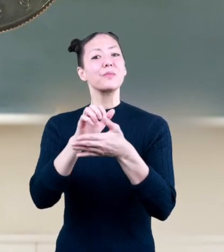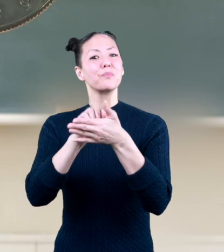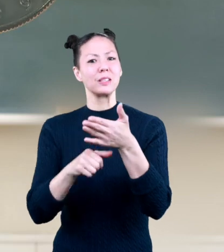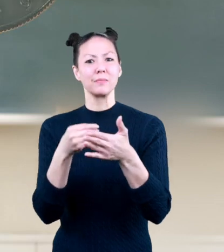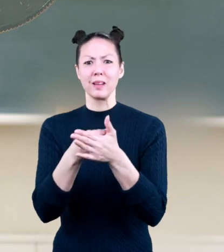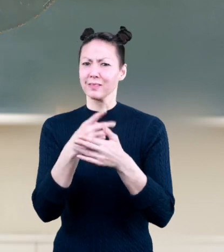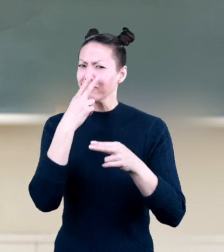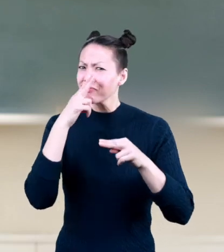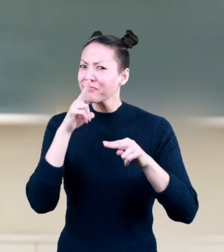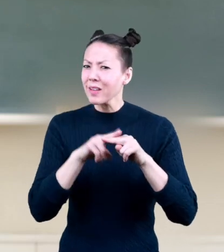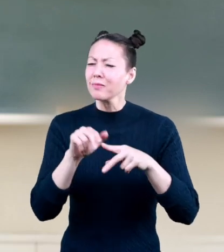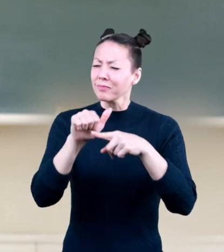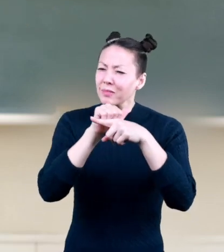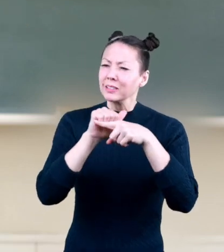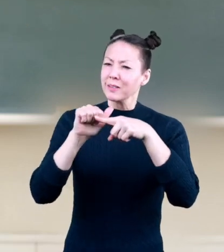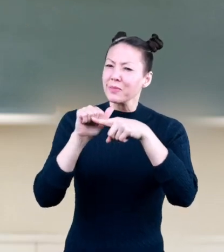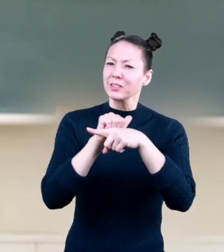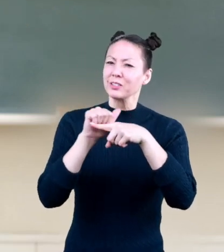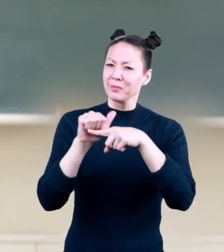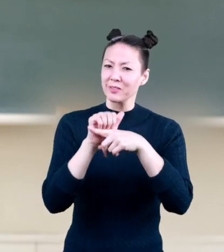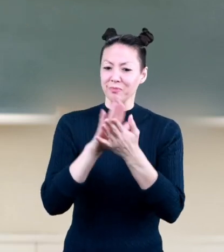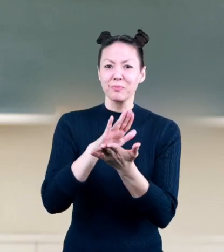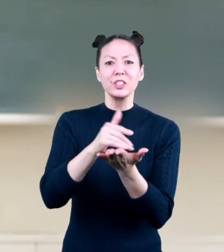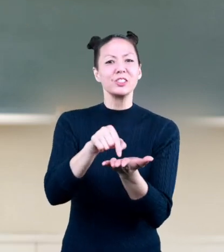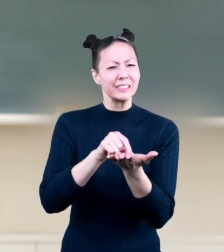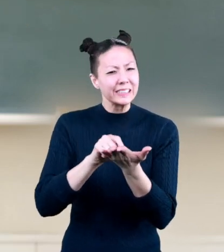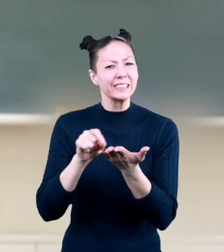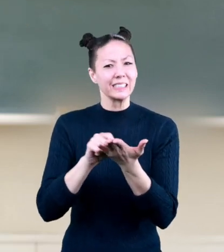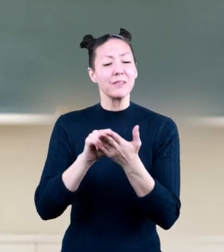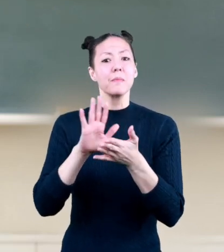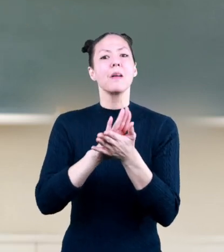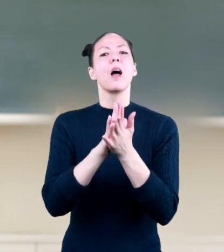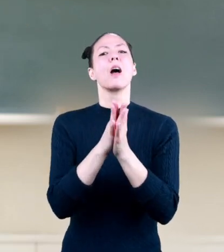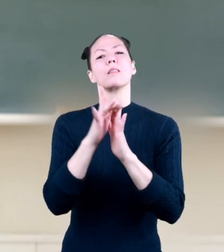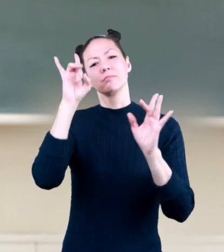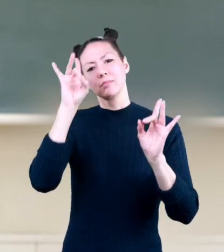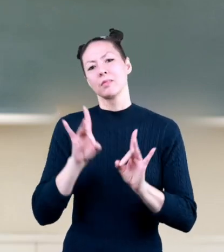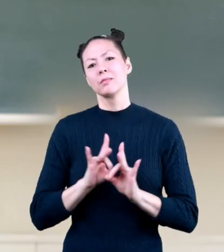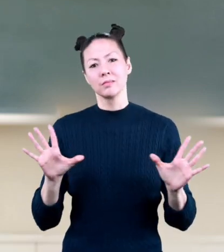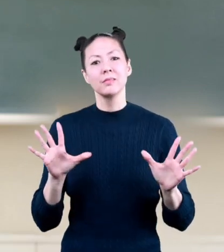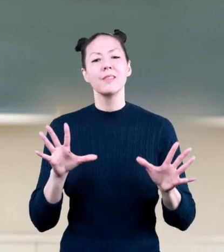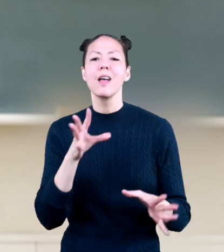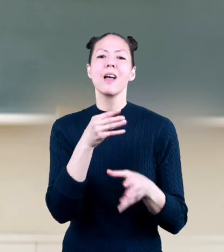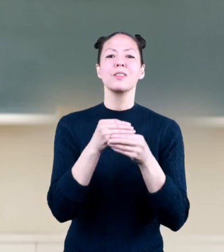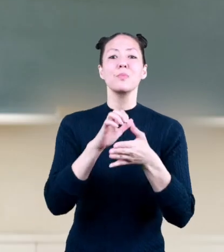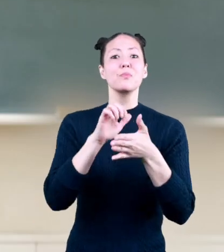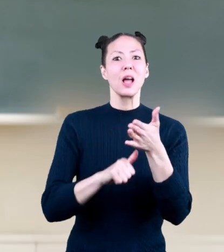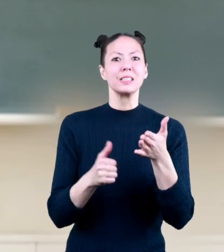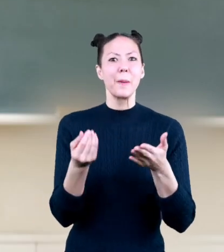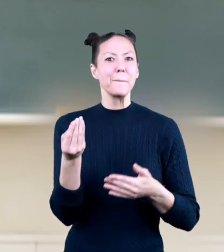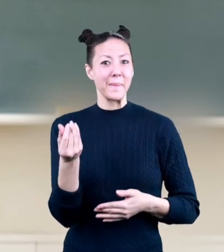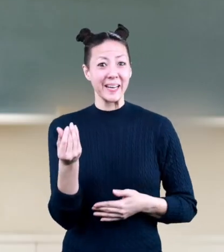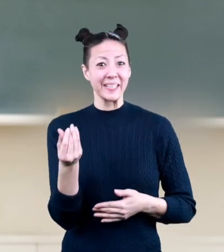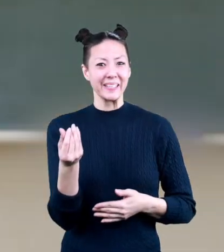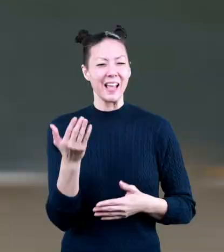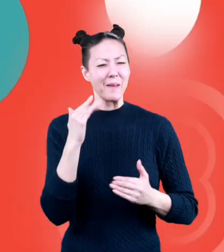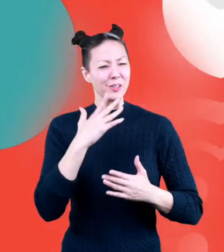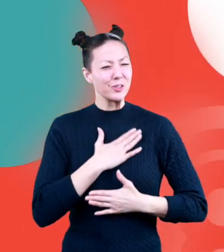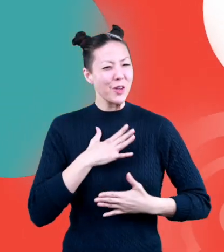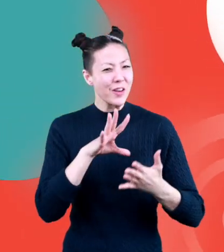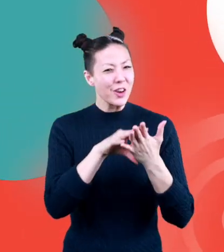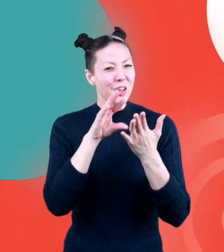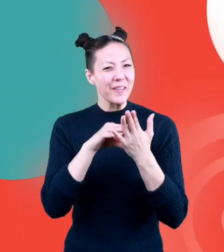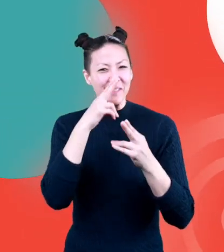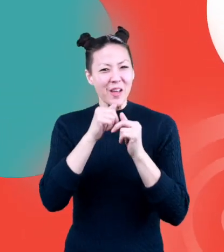subtracting money is fun practice with the worksheets so you can become an expert in adding and subtracting money